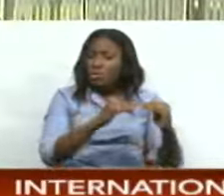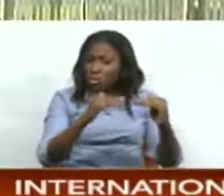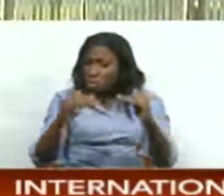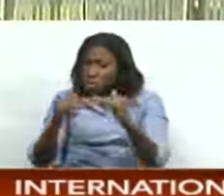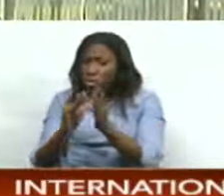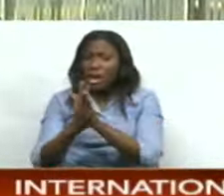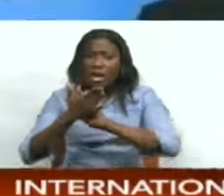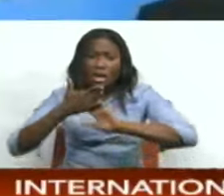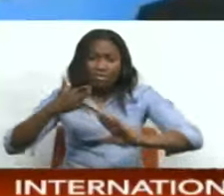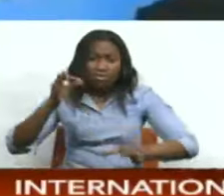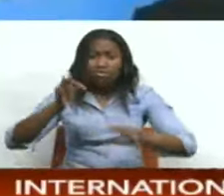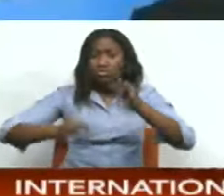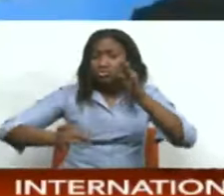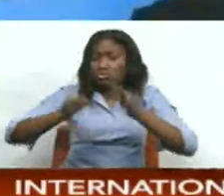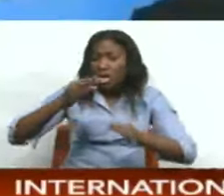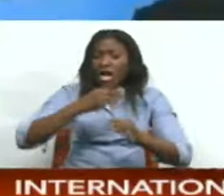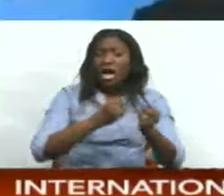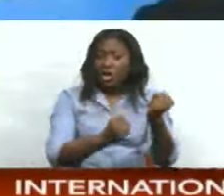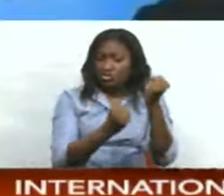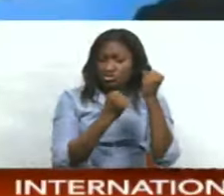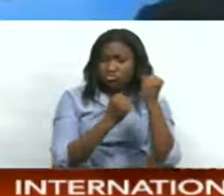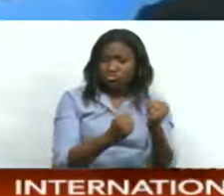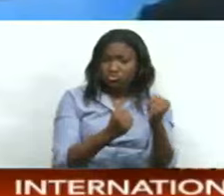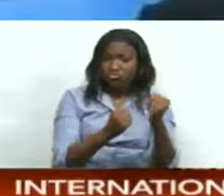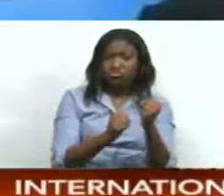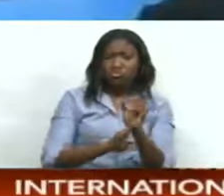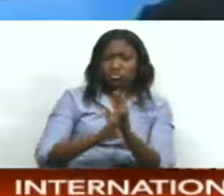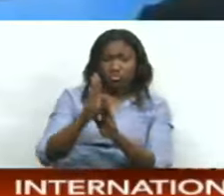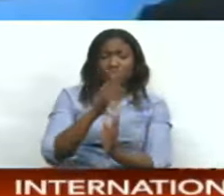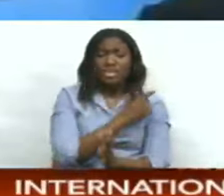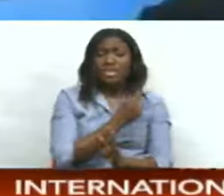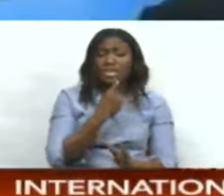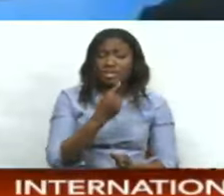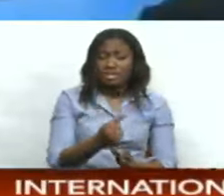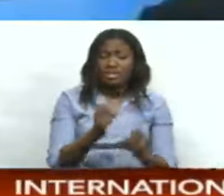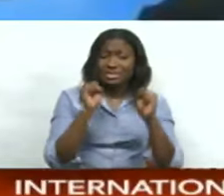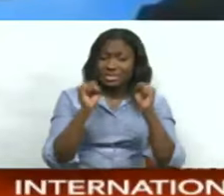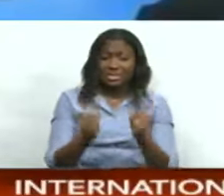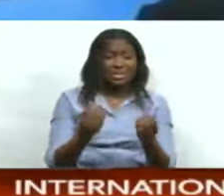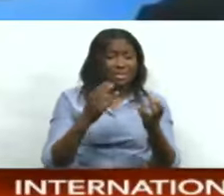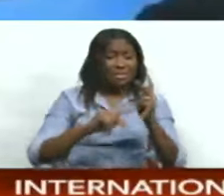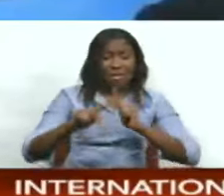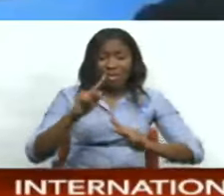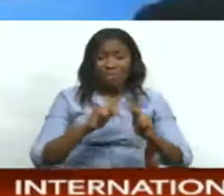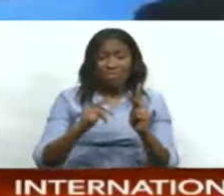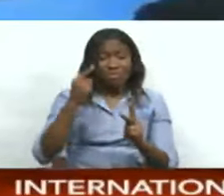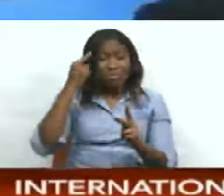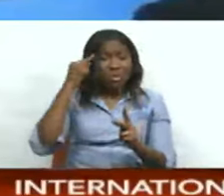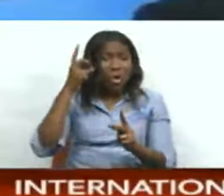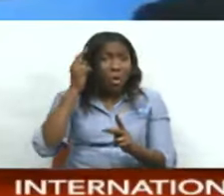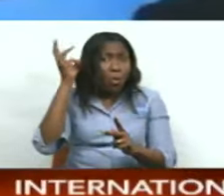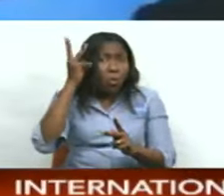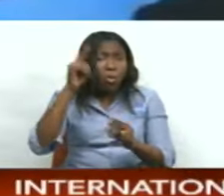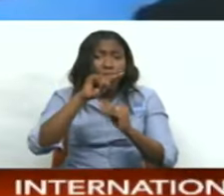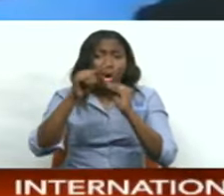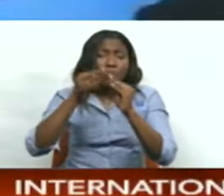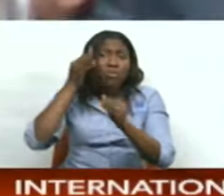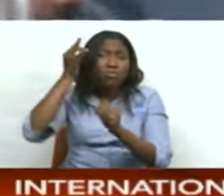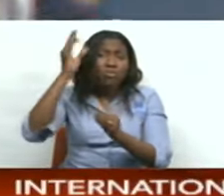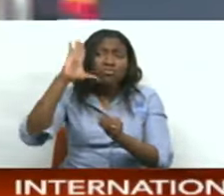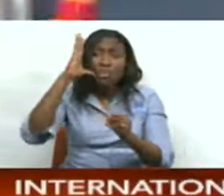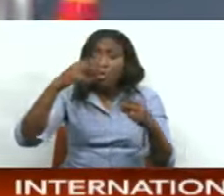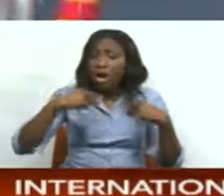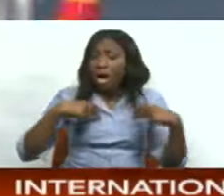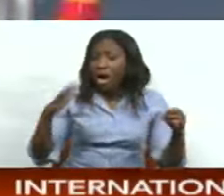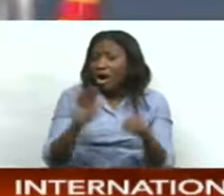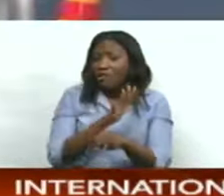institutions. Over the past weeks, economic and social pressures and fear have grown. Last year, the U.N. Secretary General said the